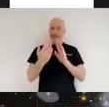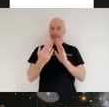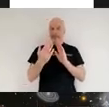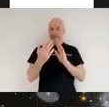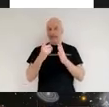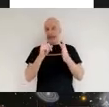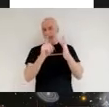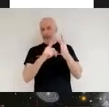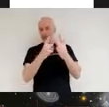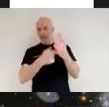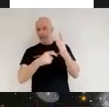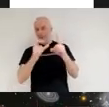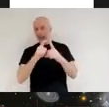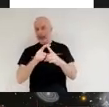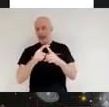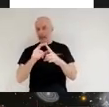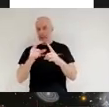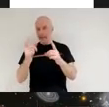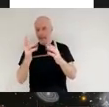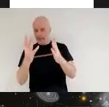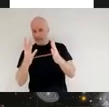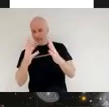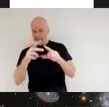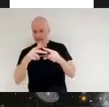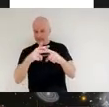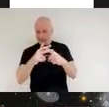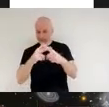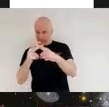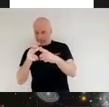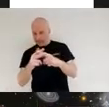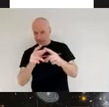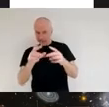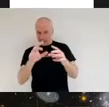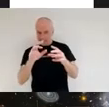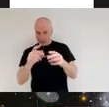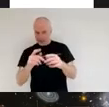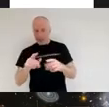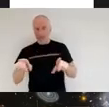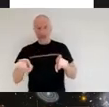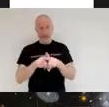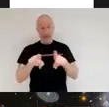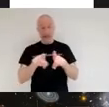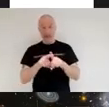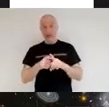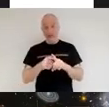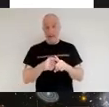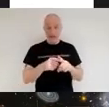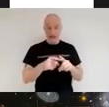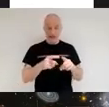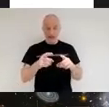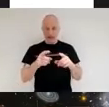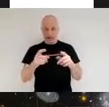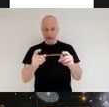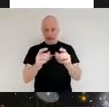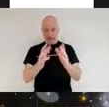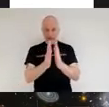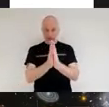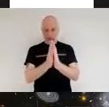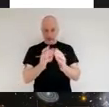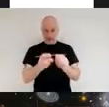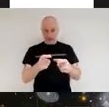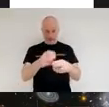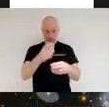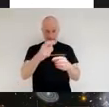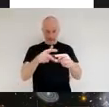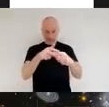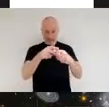doesn't just do one thing they're effectively swiss army knives full of other sub instruments and other abilities